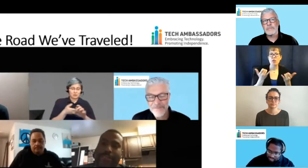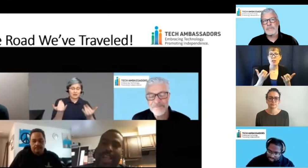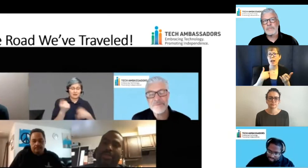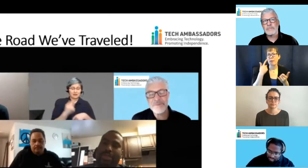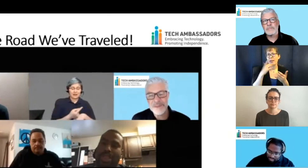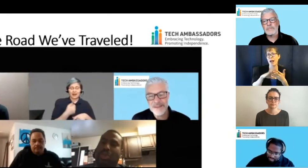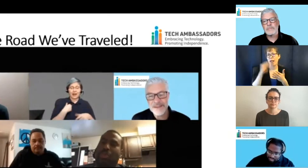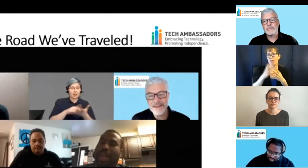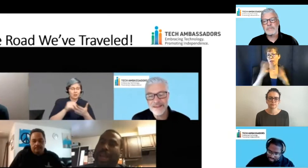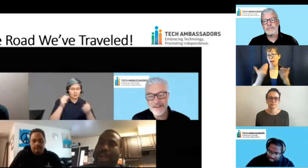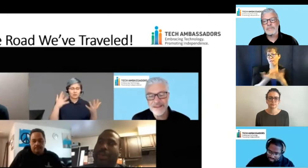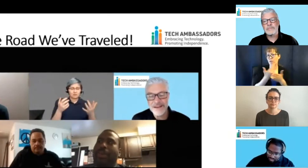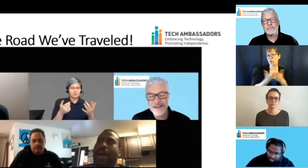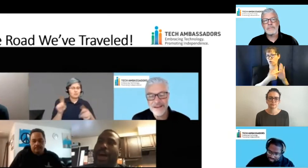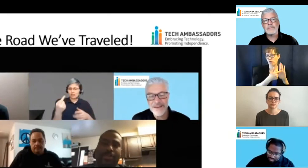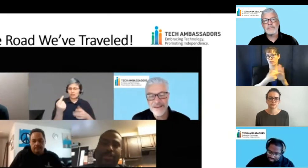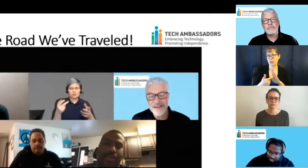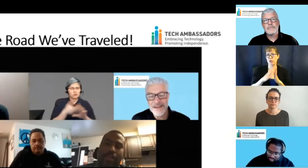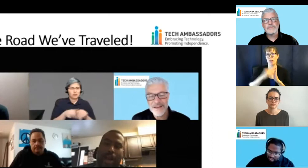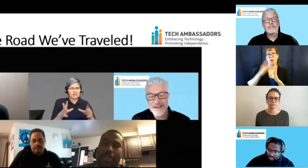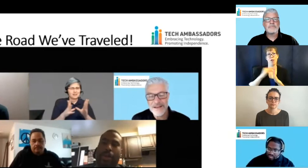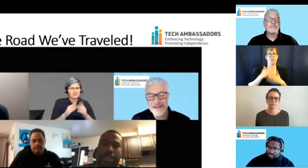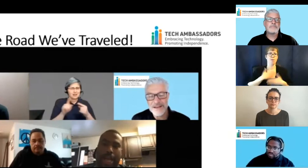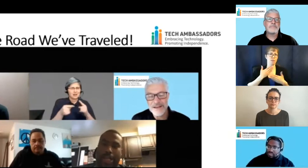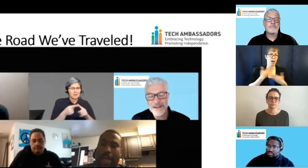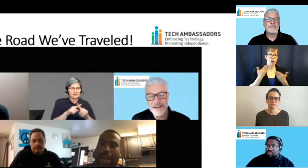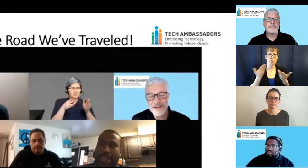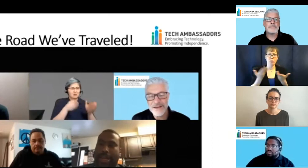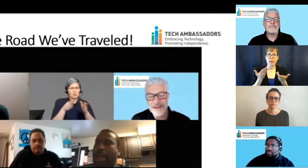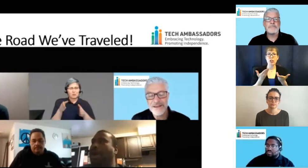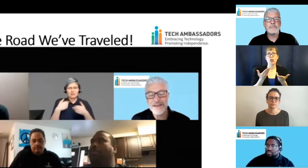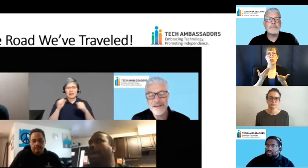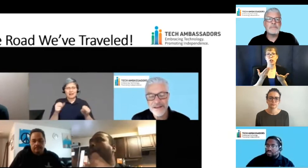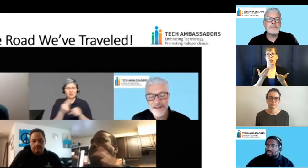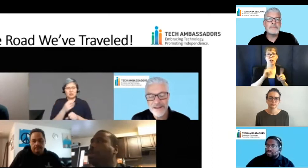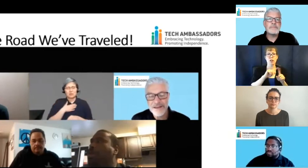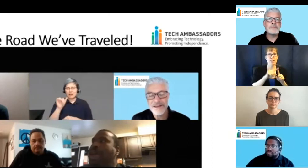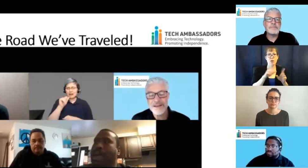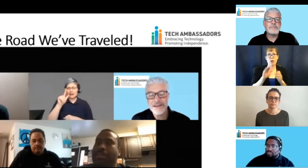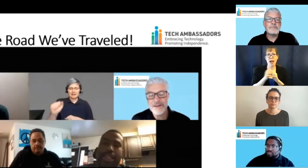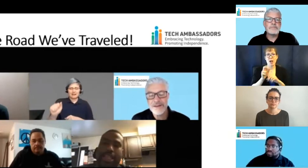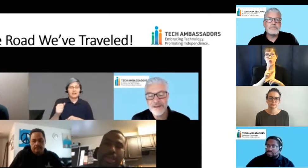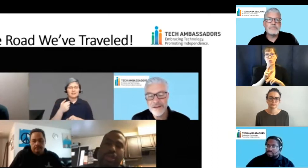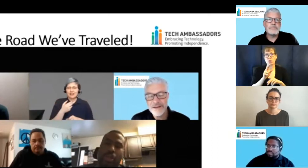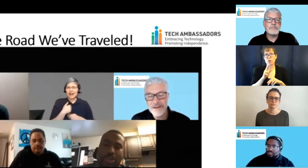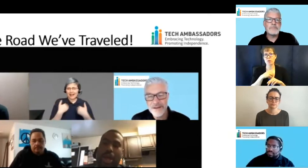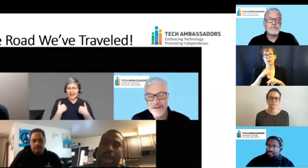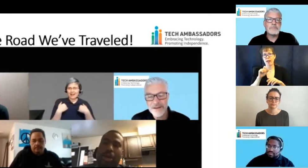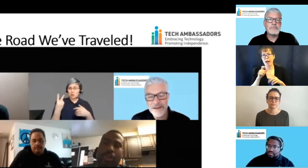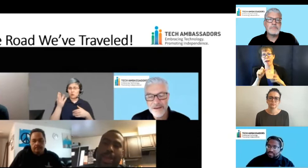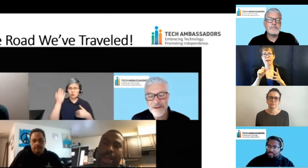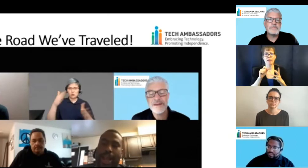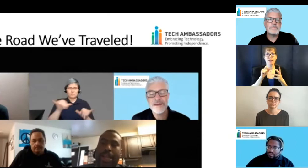um, just from being here, um, about different ways how to use my Alexa. Like, Robert, I do have Alexa in two rooms